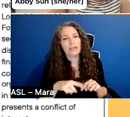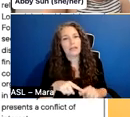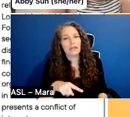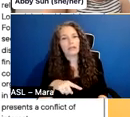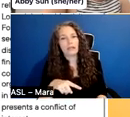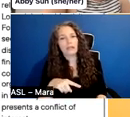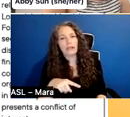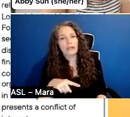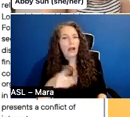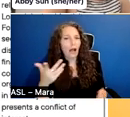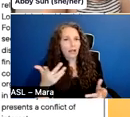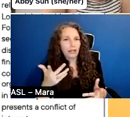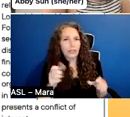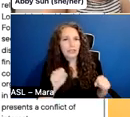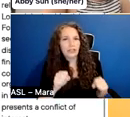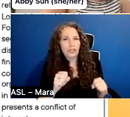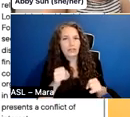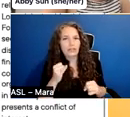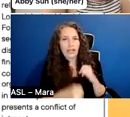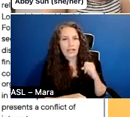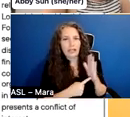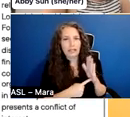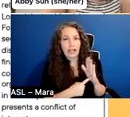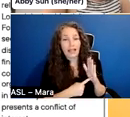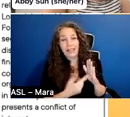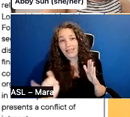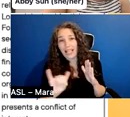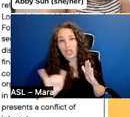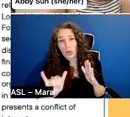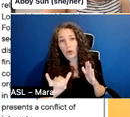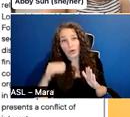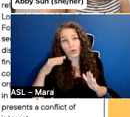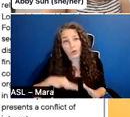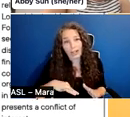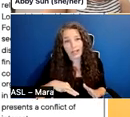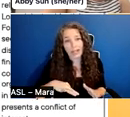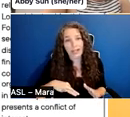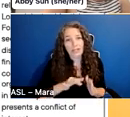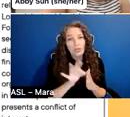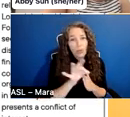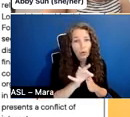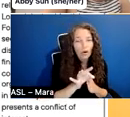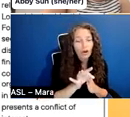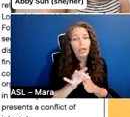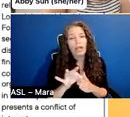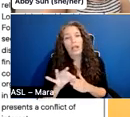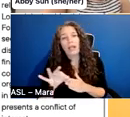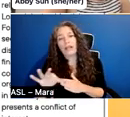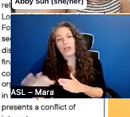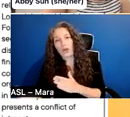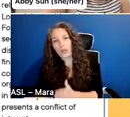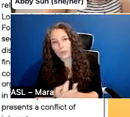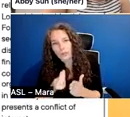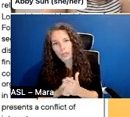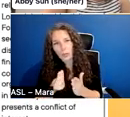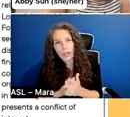score, for example. Um, and also without a buddy accumulated wealth, you also lose a lot of time. You have to secure the business loan. You